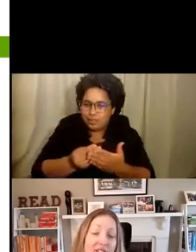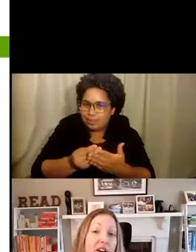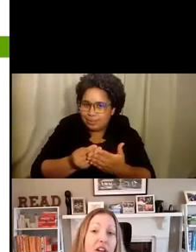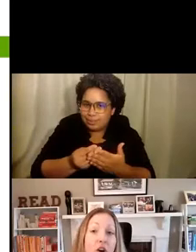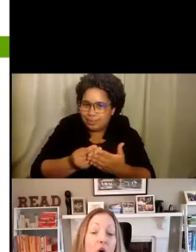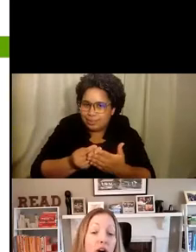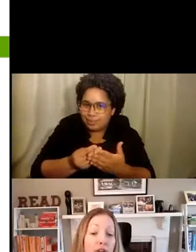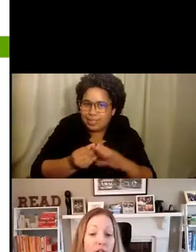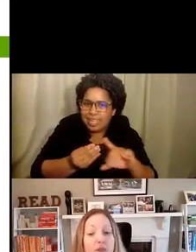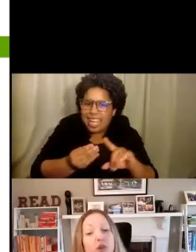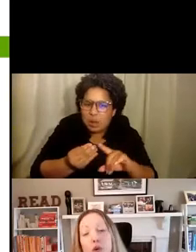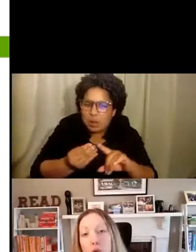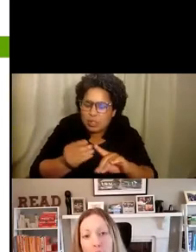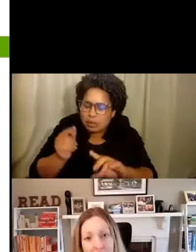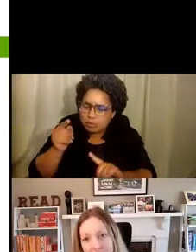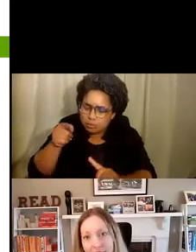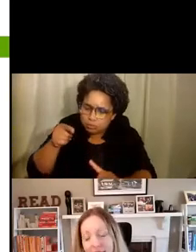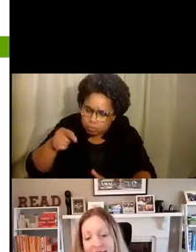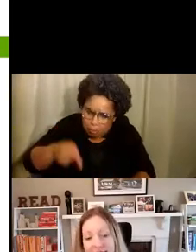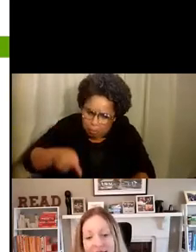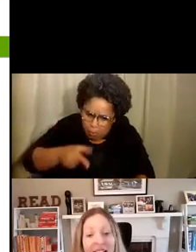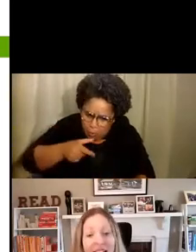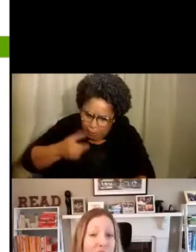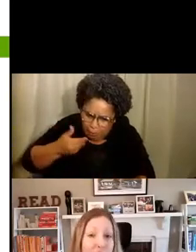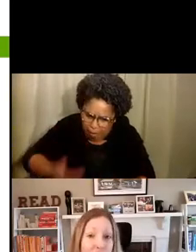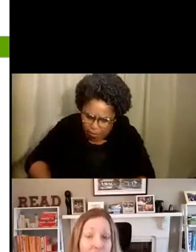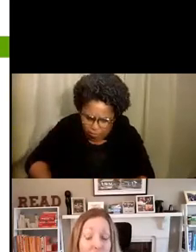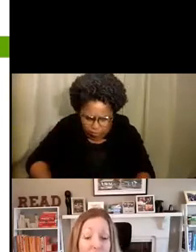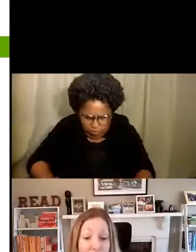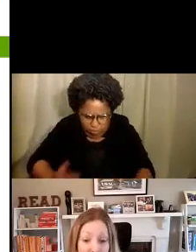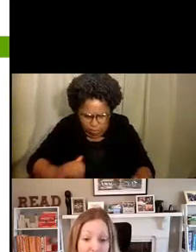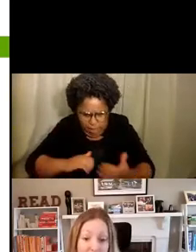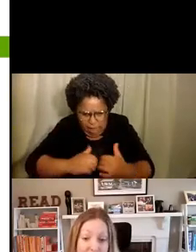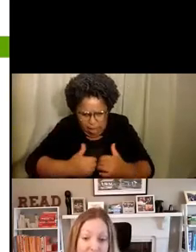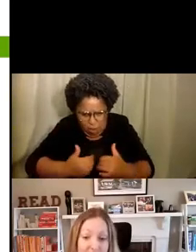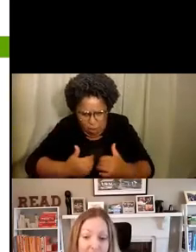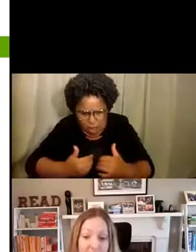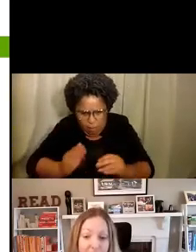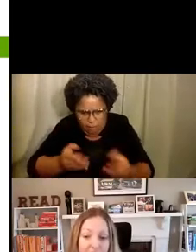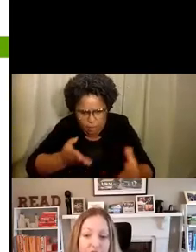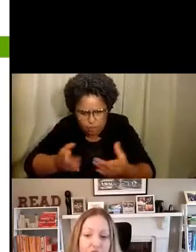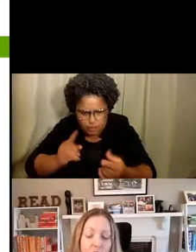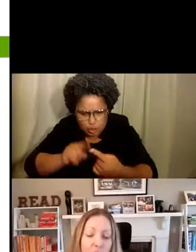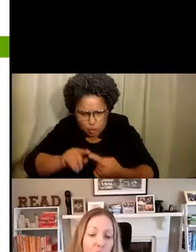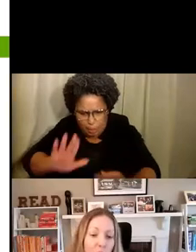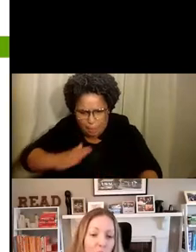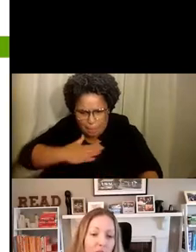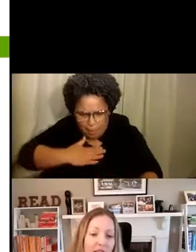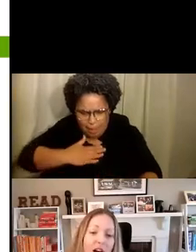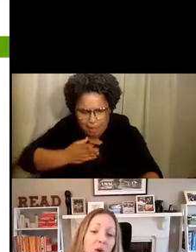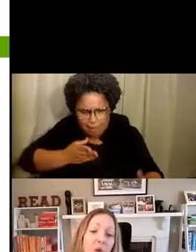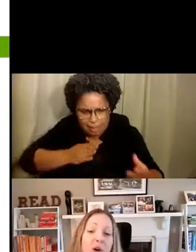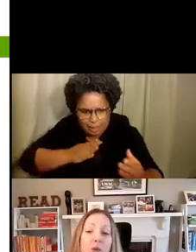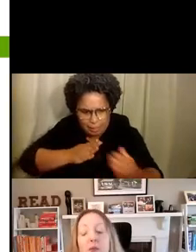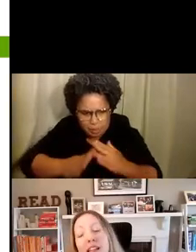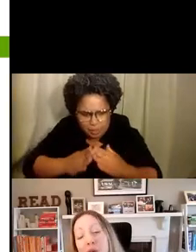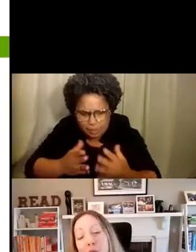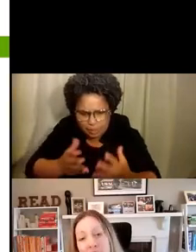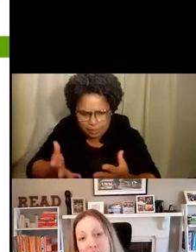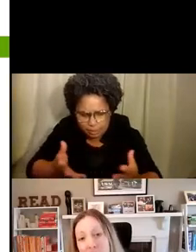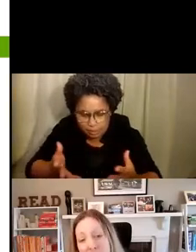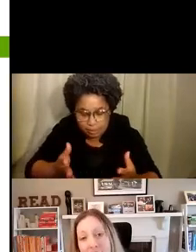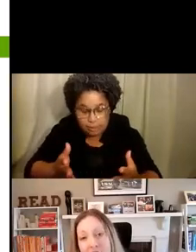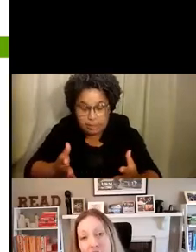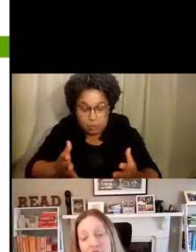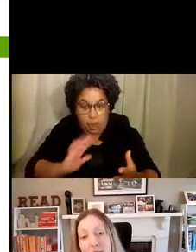gets at the very core of who we are and how we serve our communities. And so, in our work, we